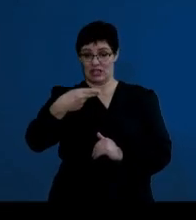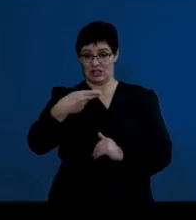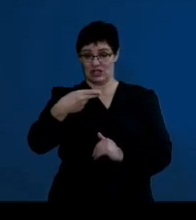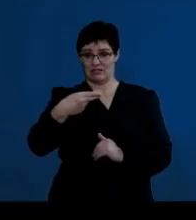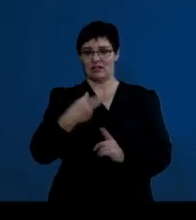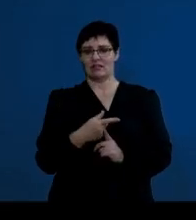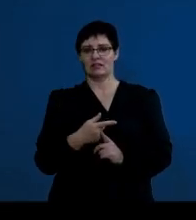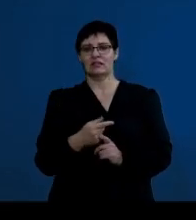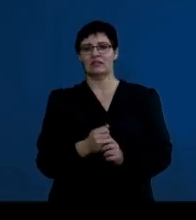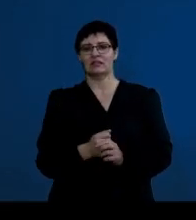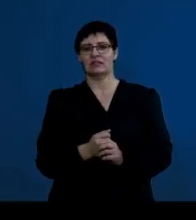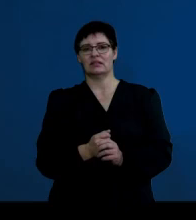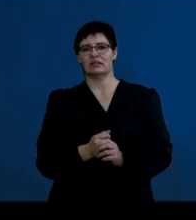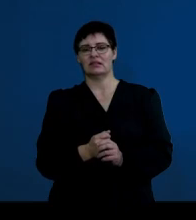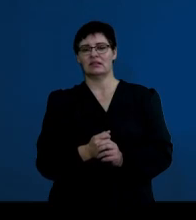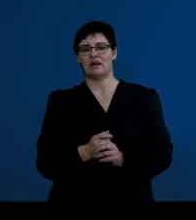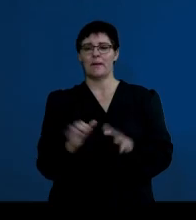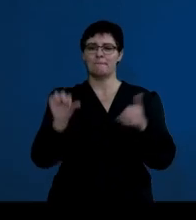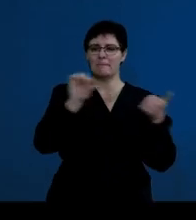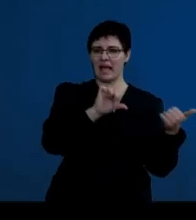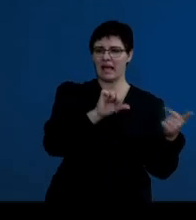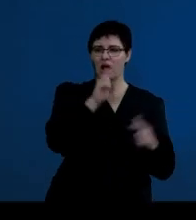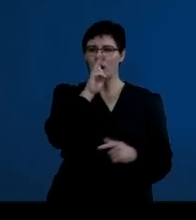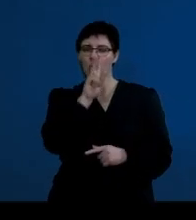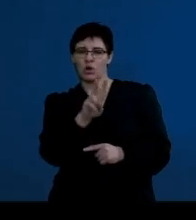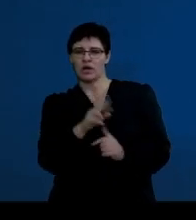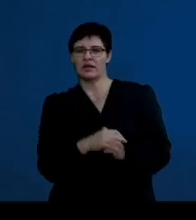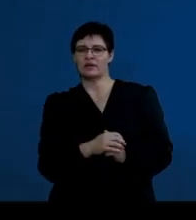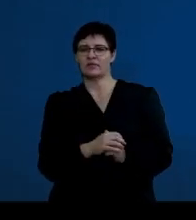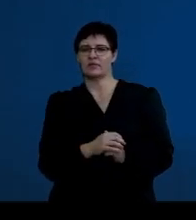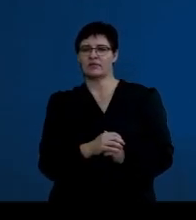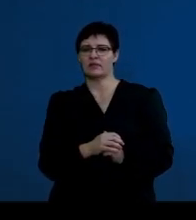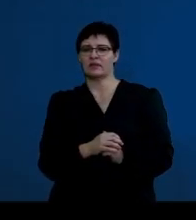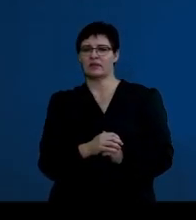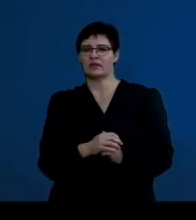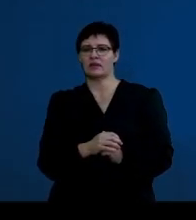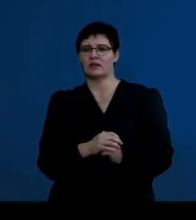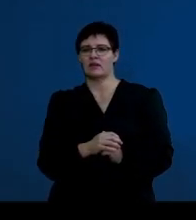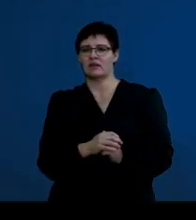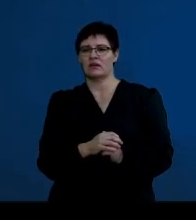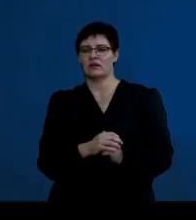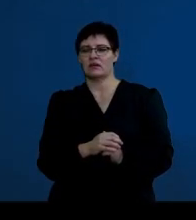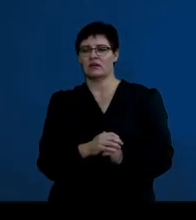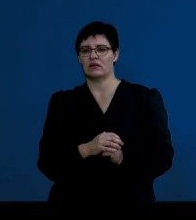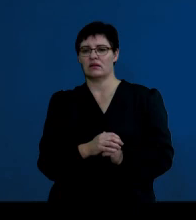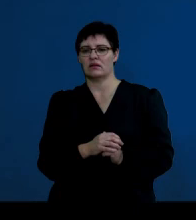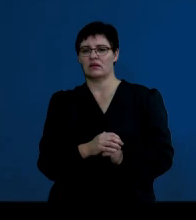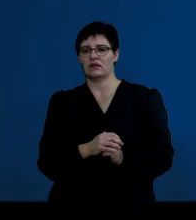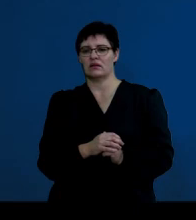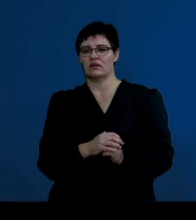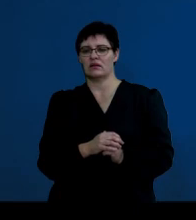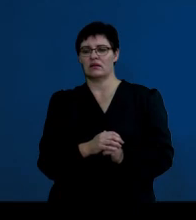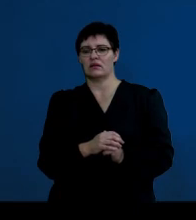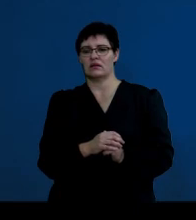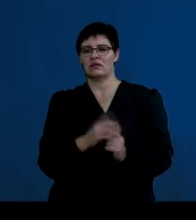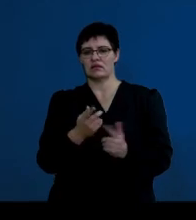use in white. But I'm going to go back to looking at a hormone that is also released from the pituitary gland, which